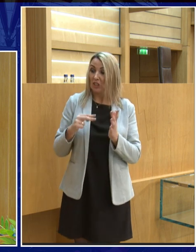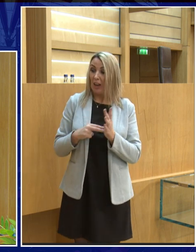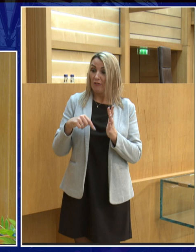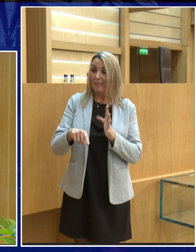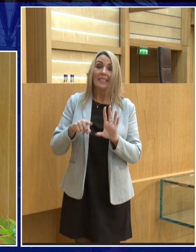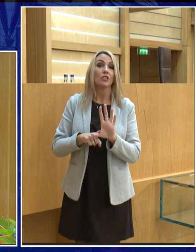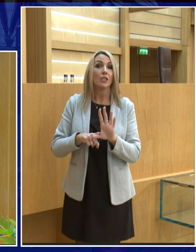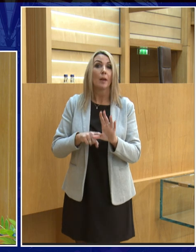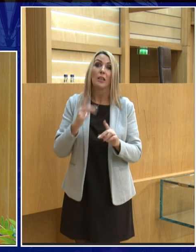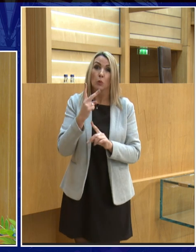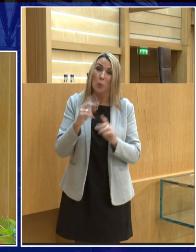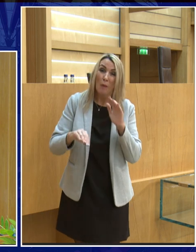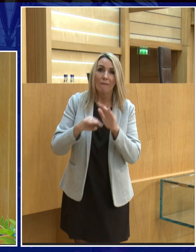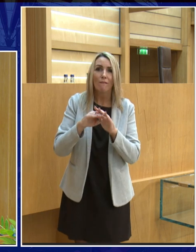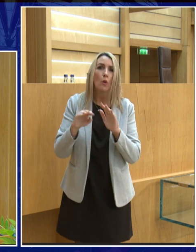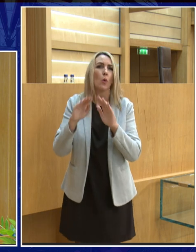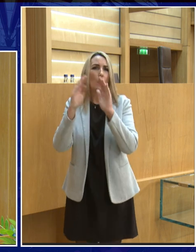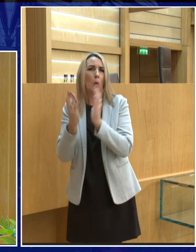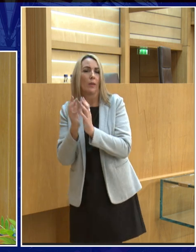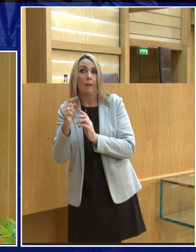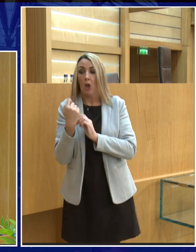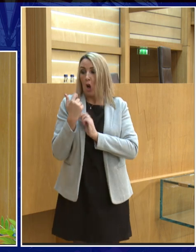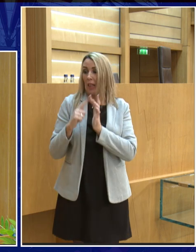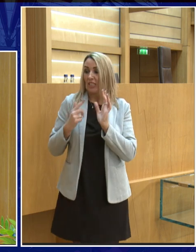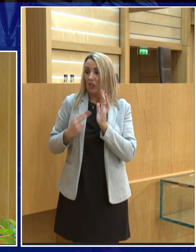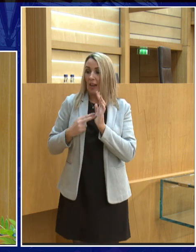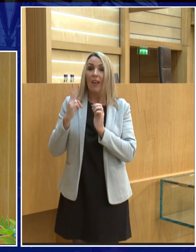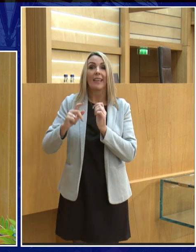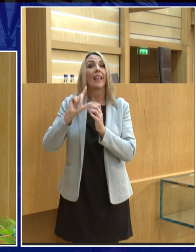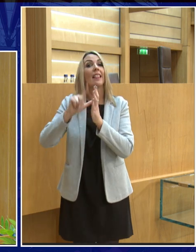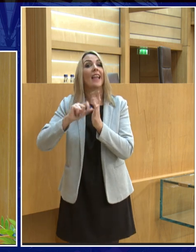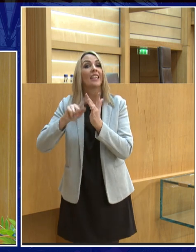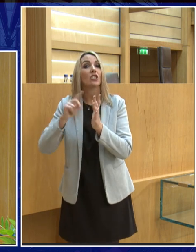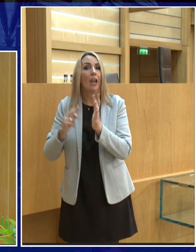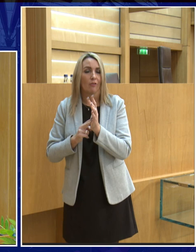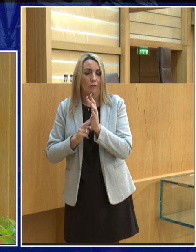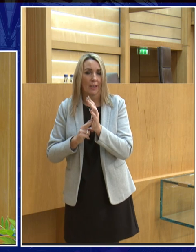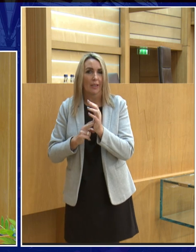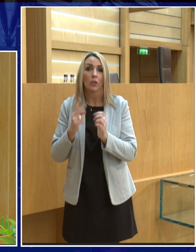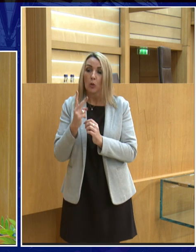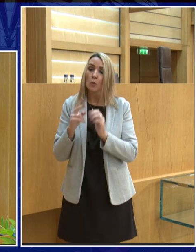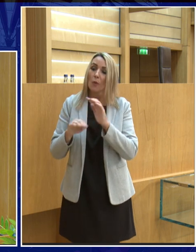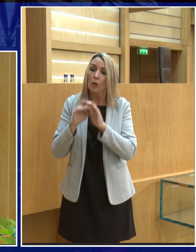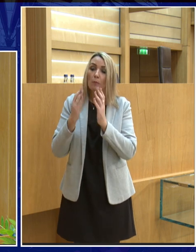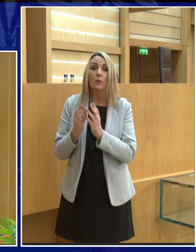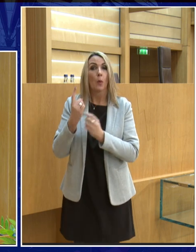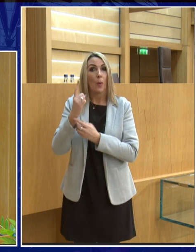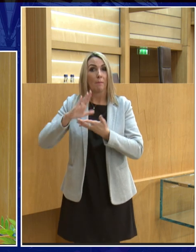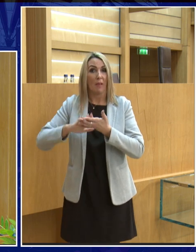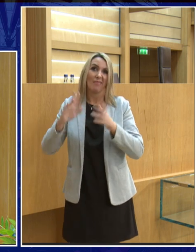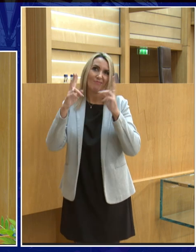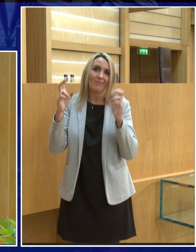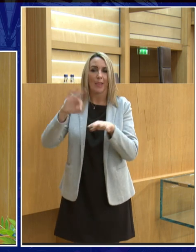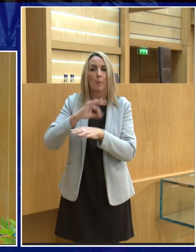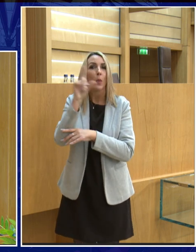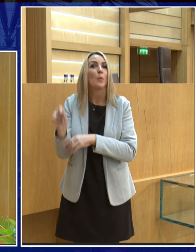year we got two full moons because we got one very early in January and then one in late January so you get two full moons in one month that is considered to be a month